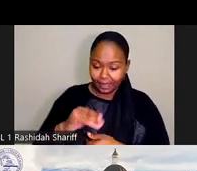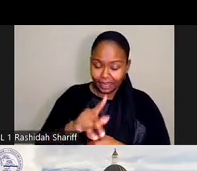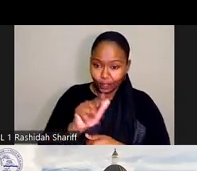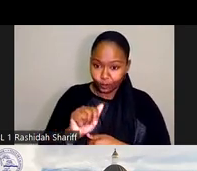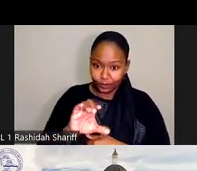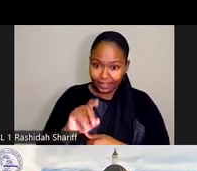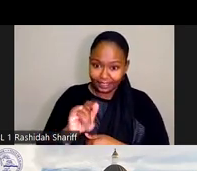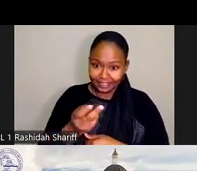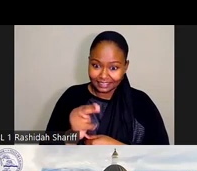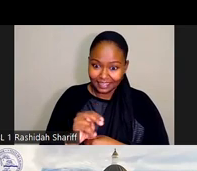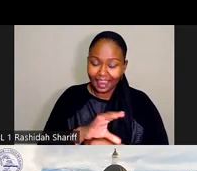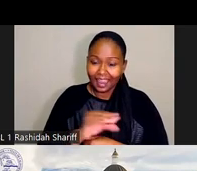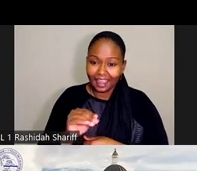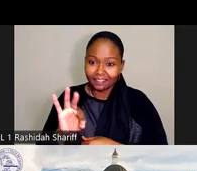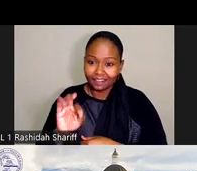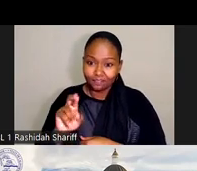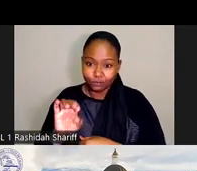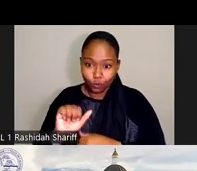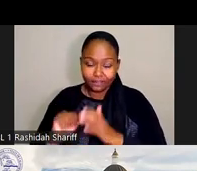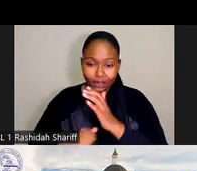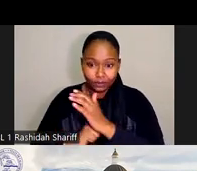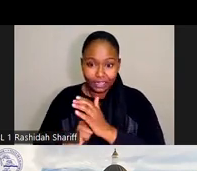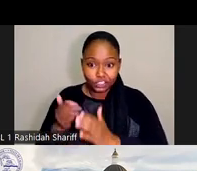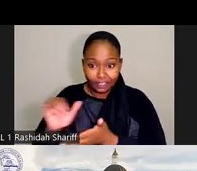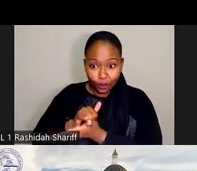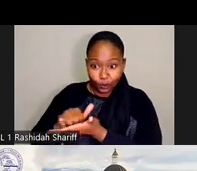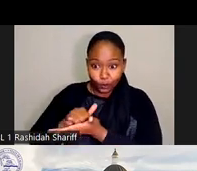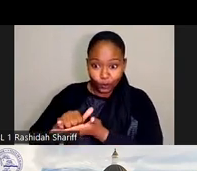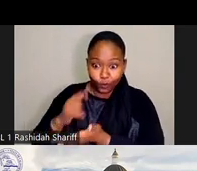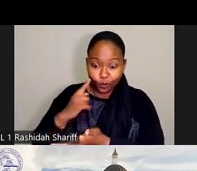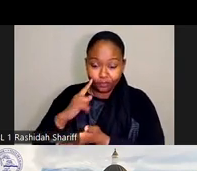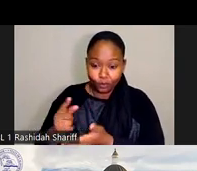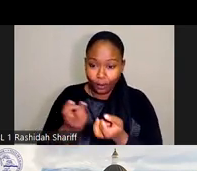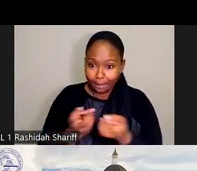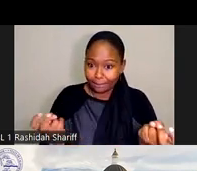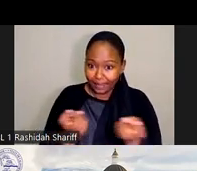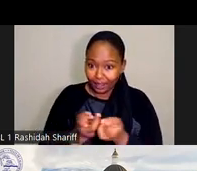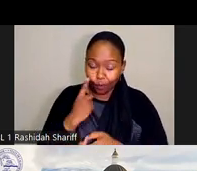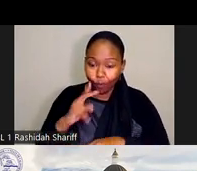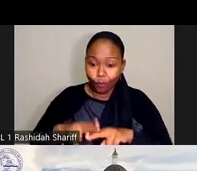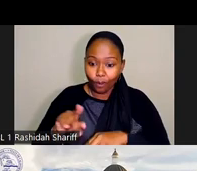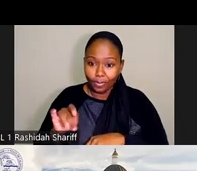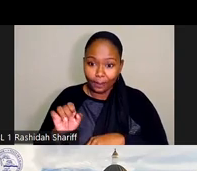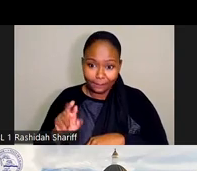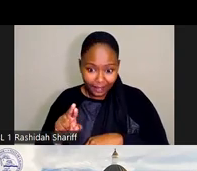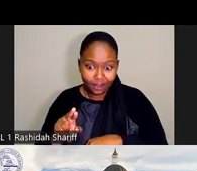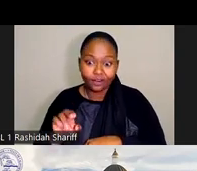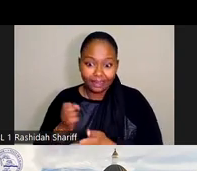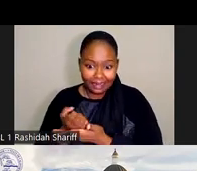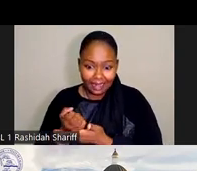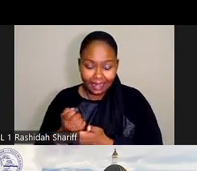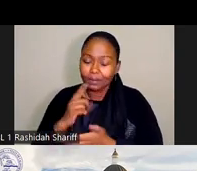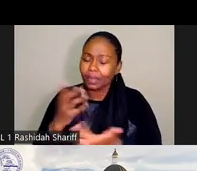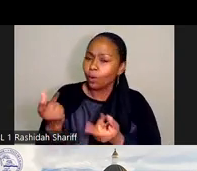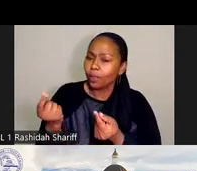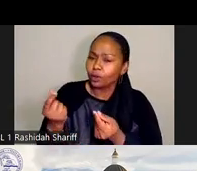the Ford Foundation last week in New York for a panel on the care economy and all that California is doing to lead in the